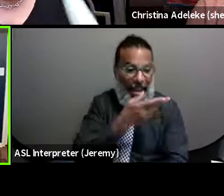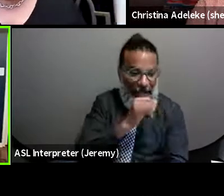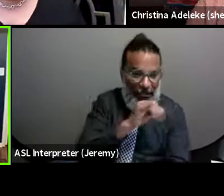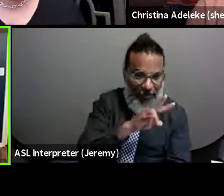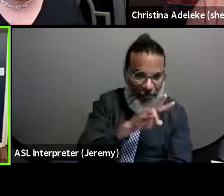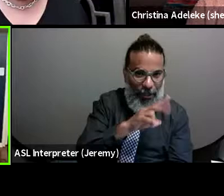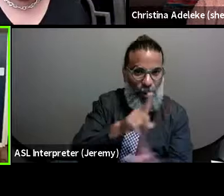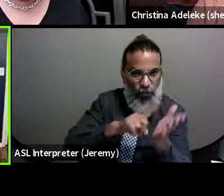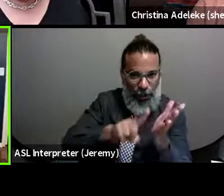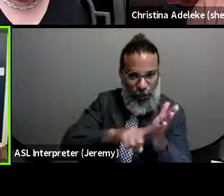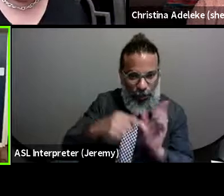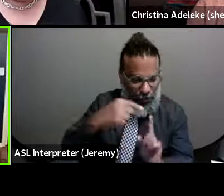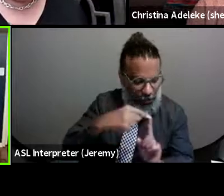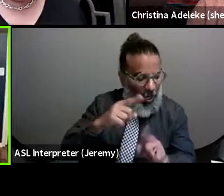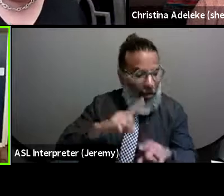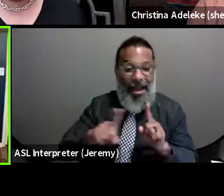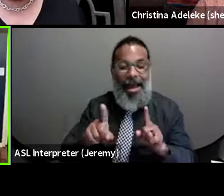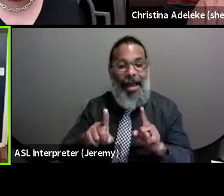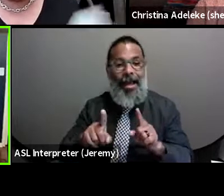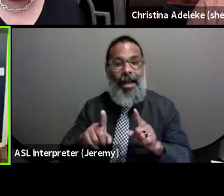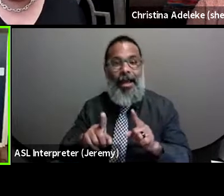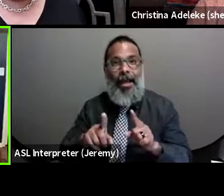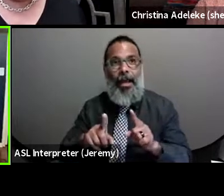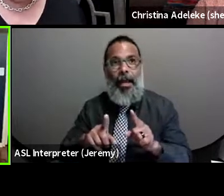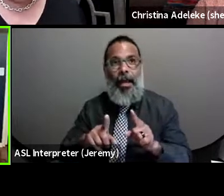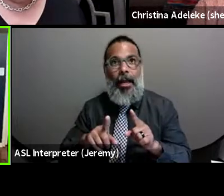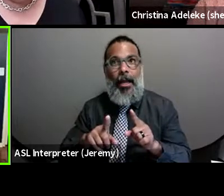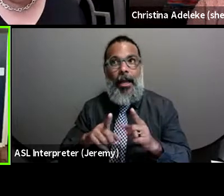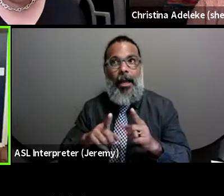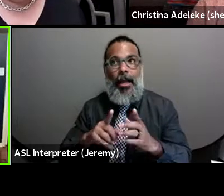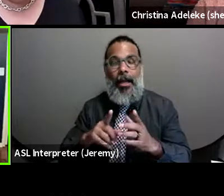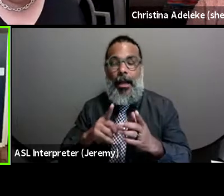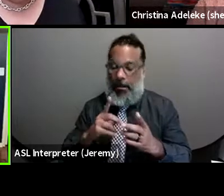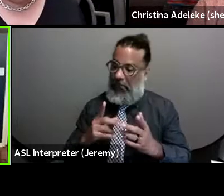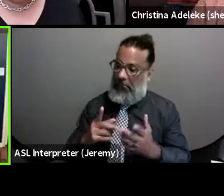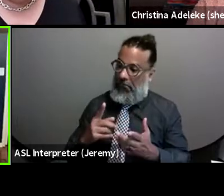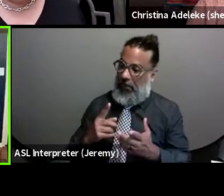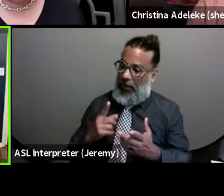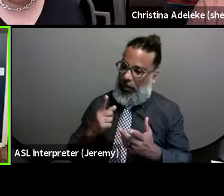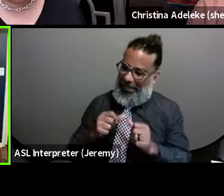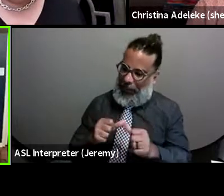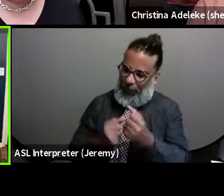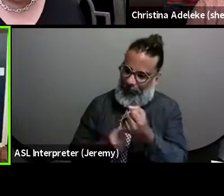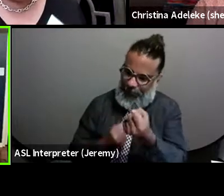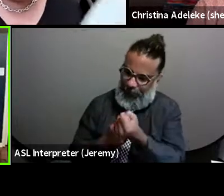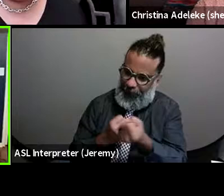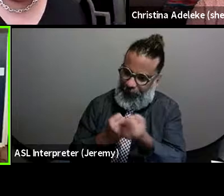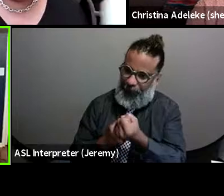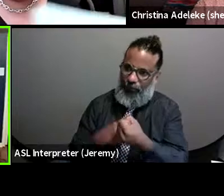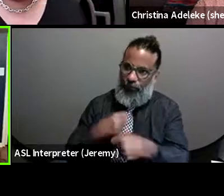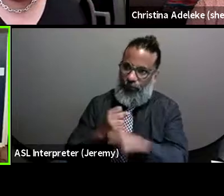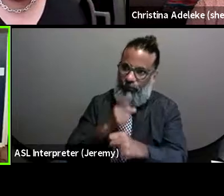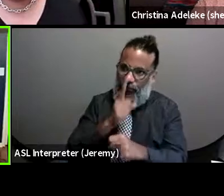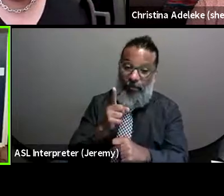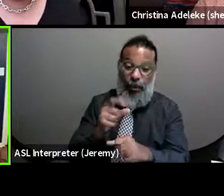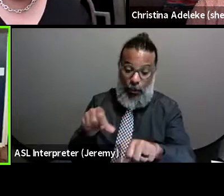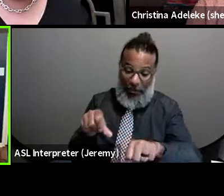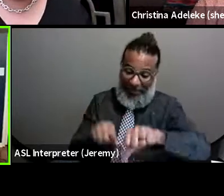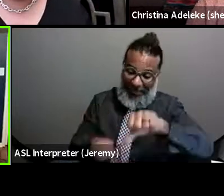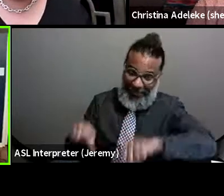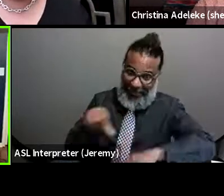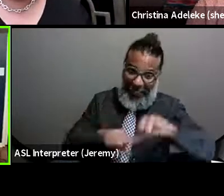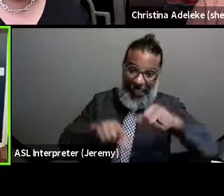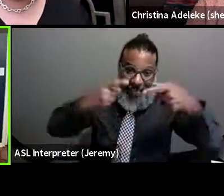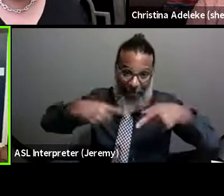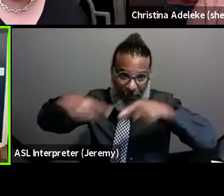But one thing that I think is important is that we continue to advocate to make sure that there is science going